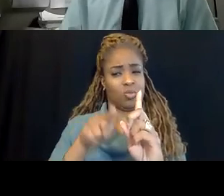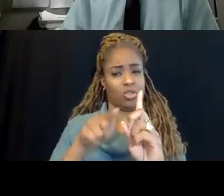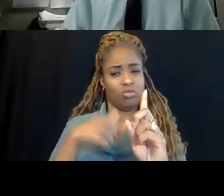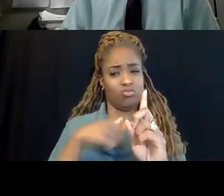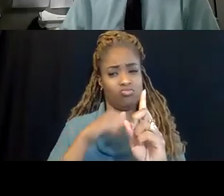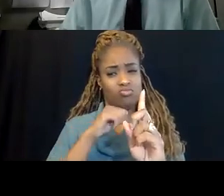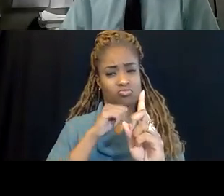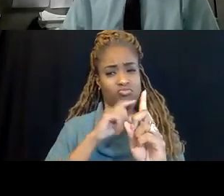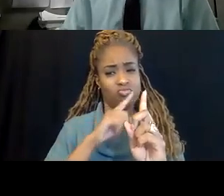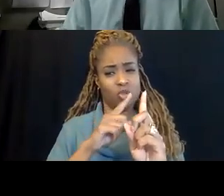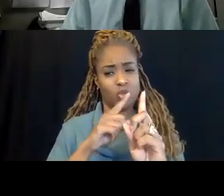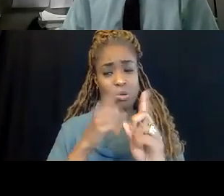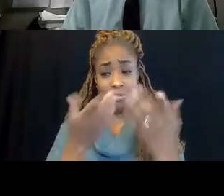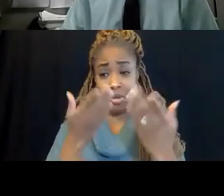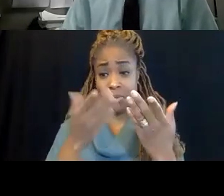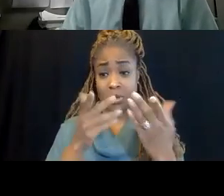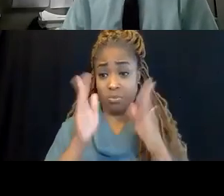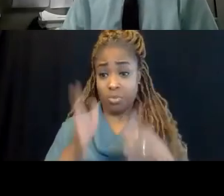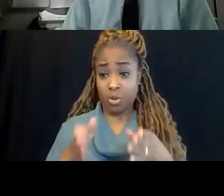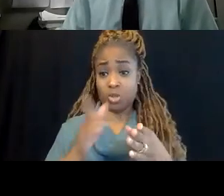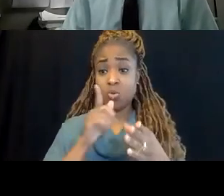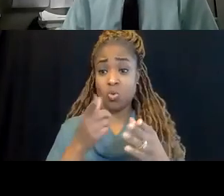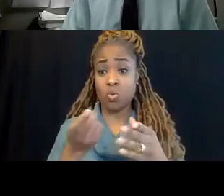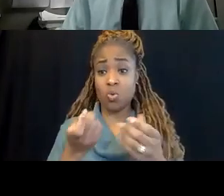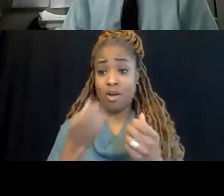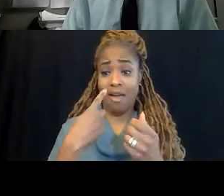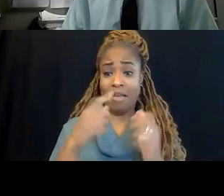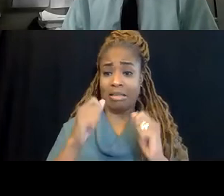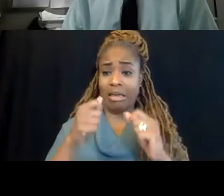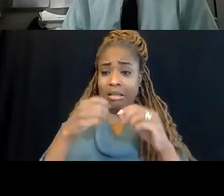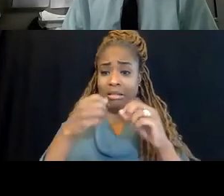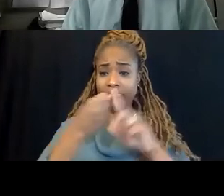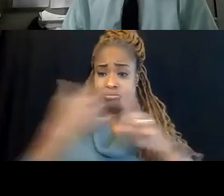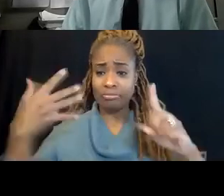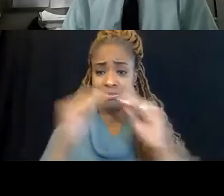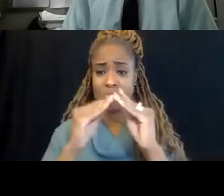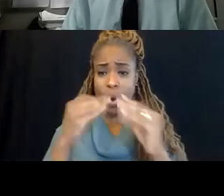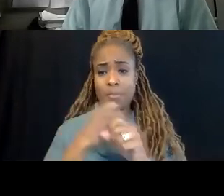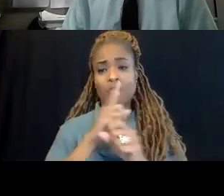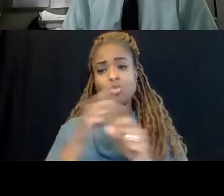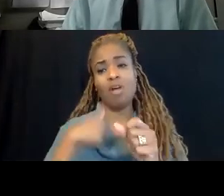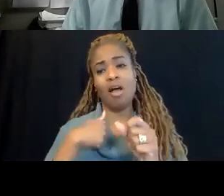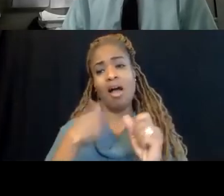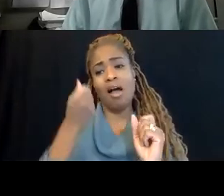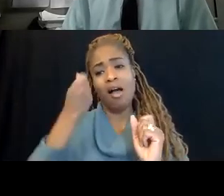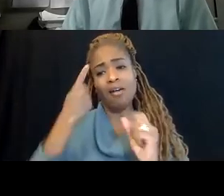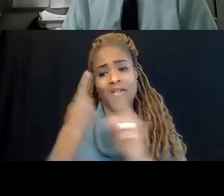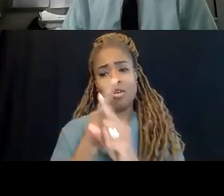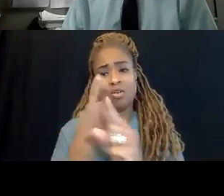Whoever asked that question, maybe you can give me a little bit more so we can make sure I'm answering your question correctly.